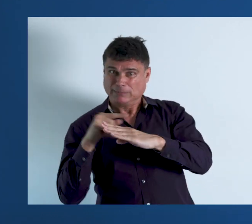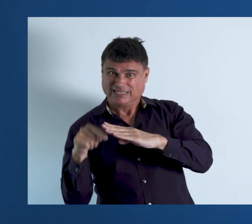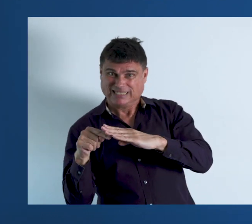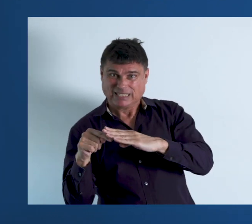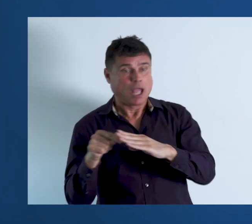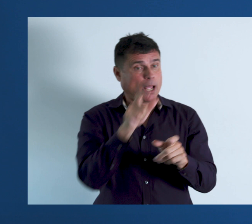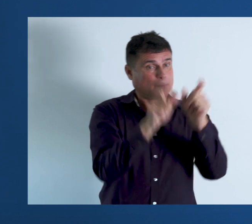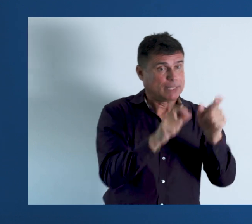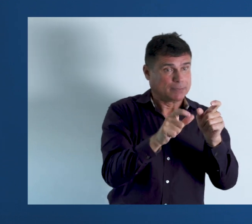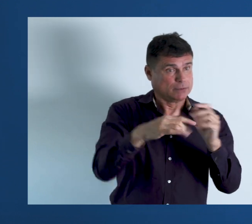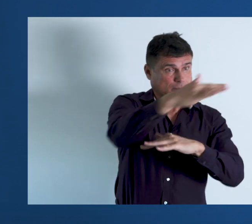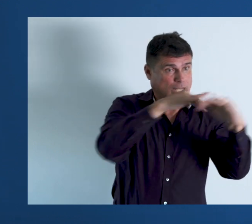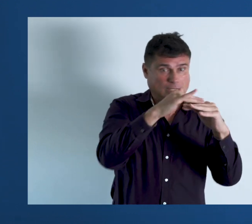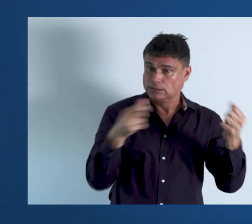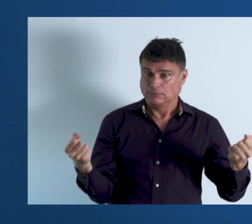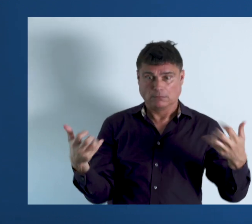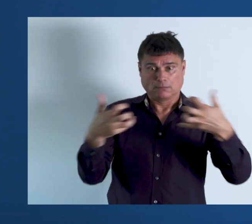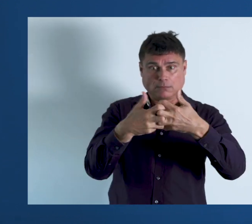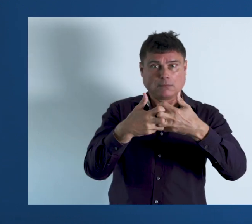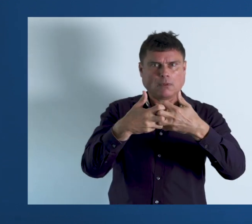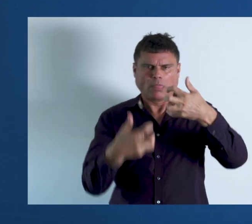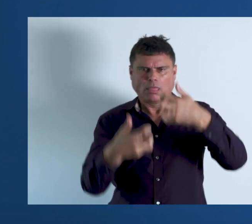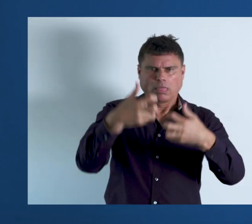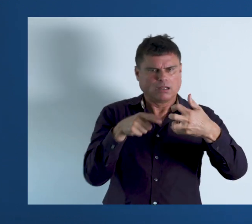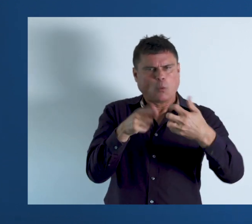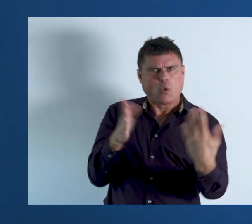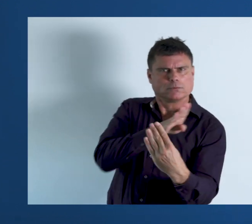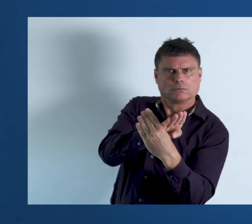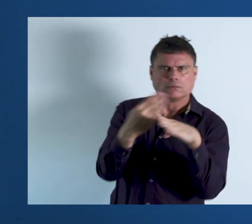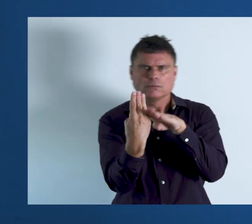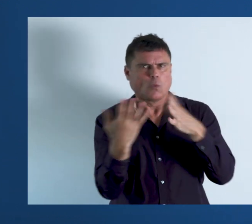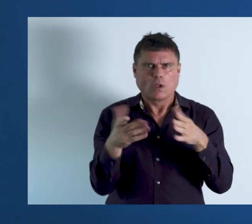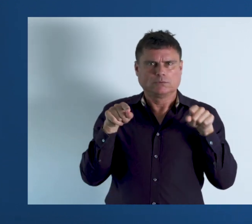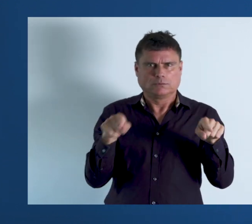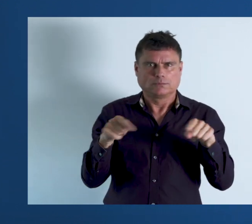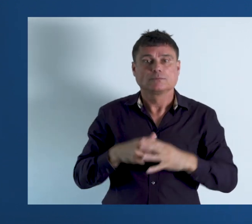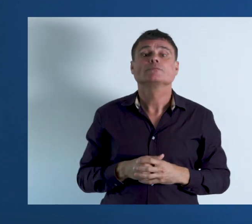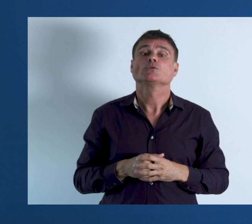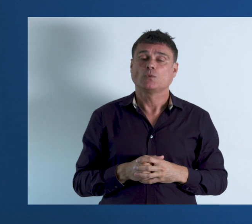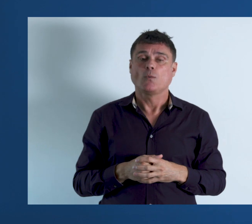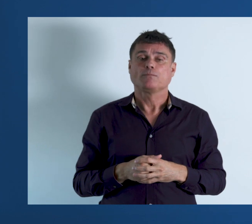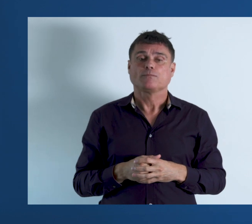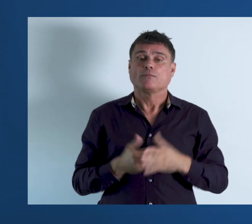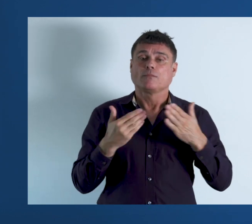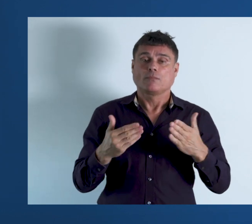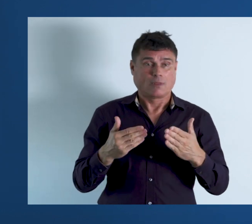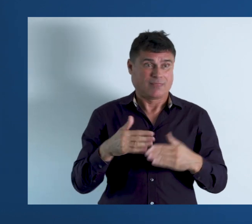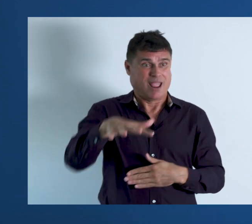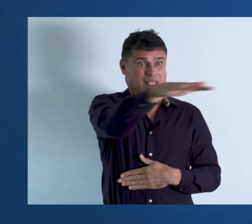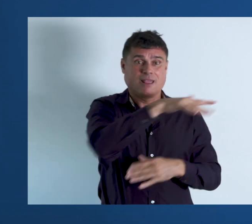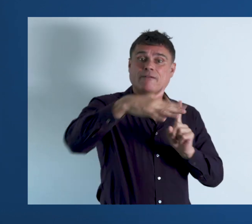and the society that makes people disabled. What does this mean? It means that in an